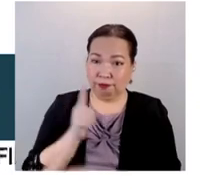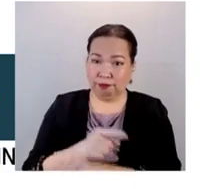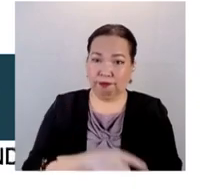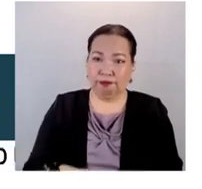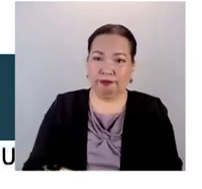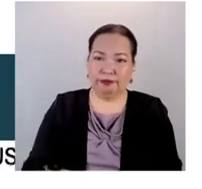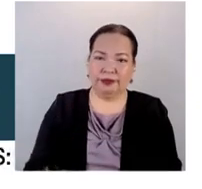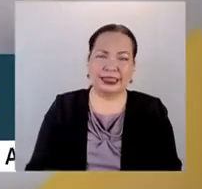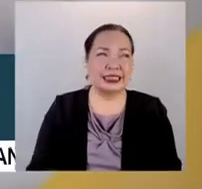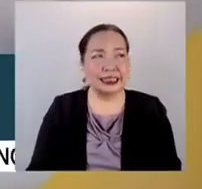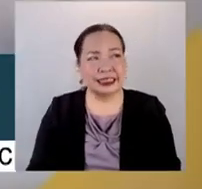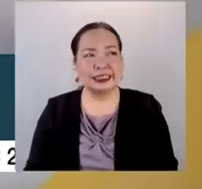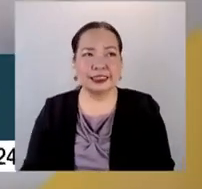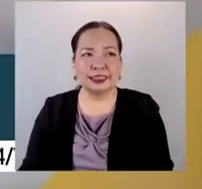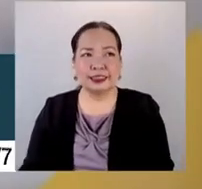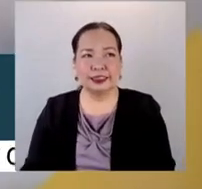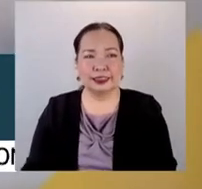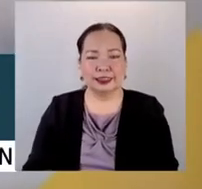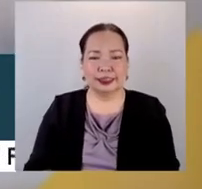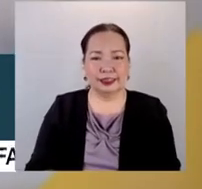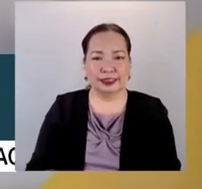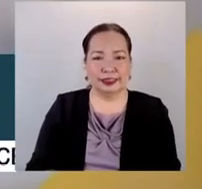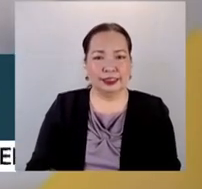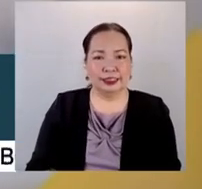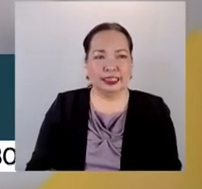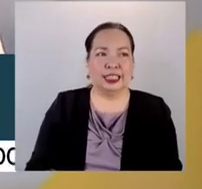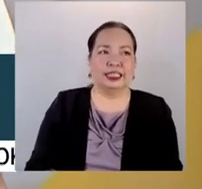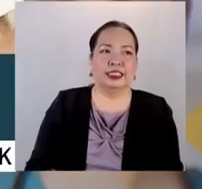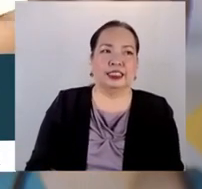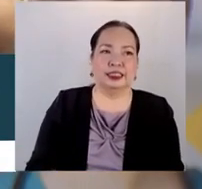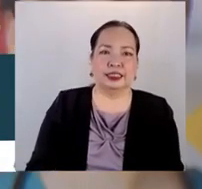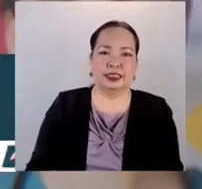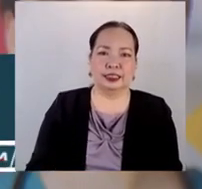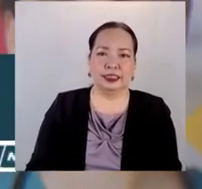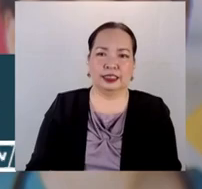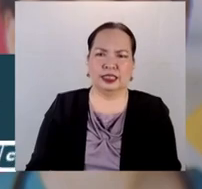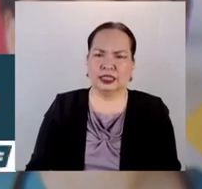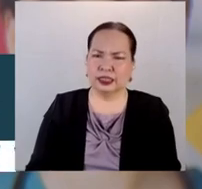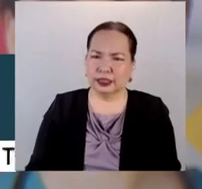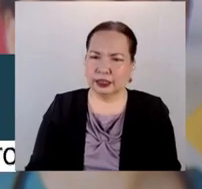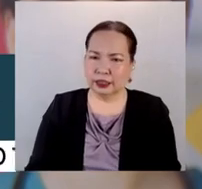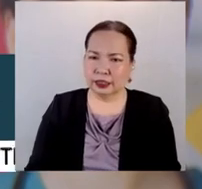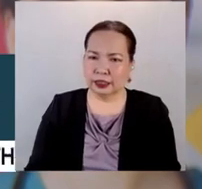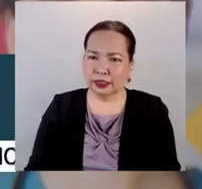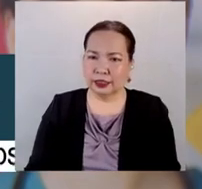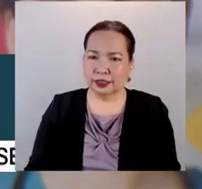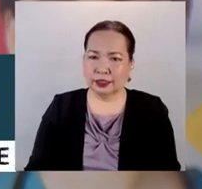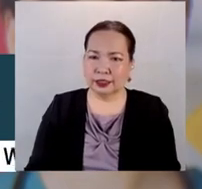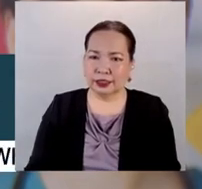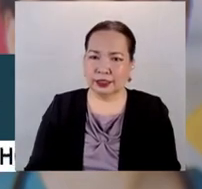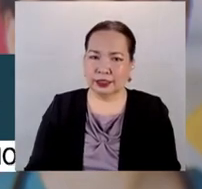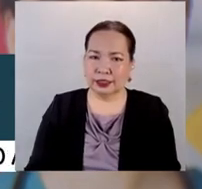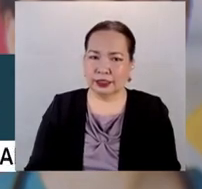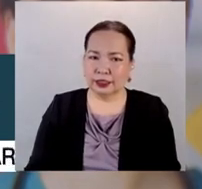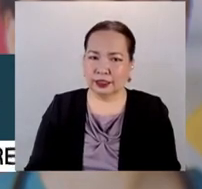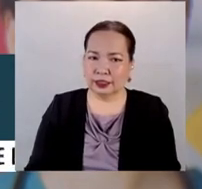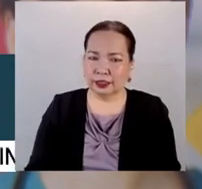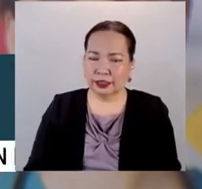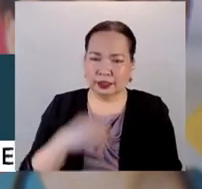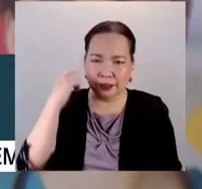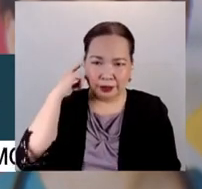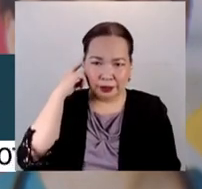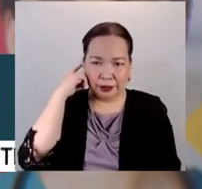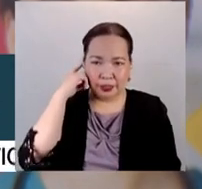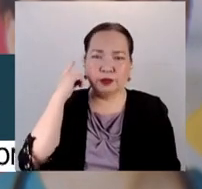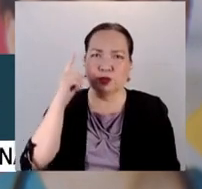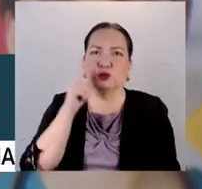Not only, ma'am, that I'm going to get the support